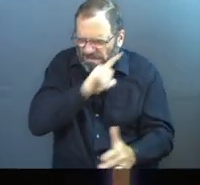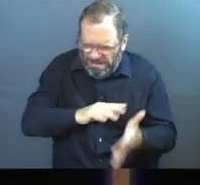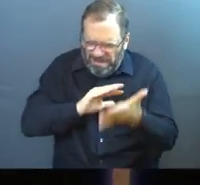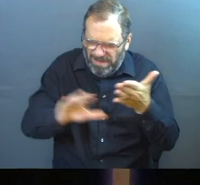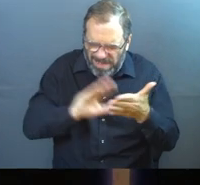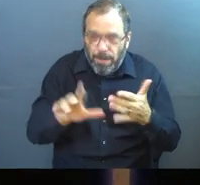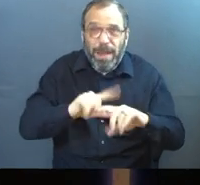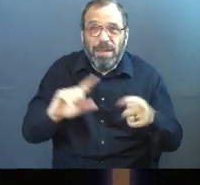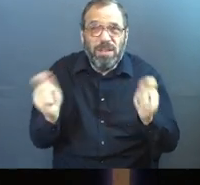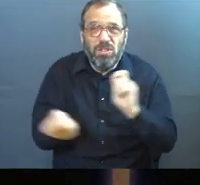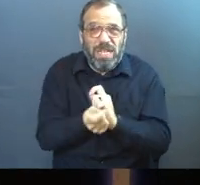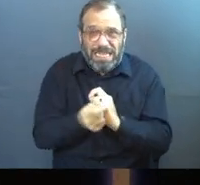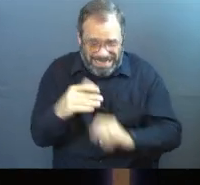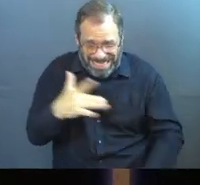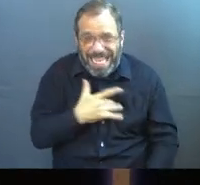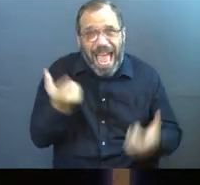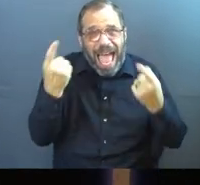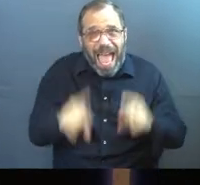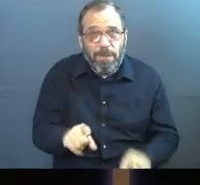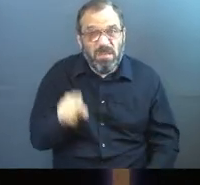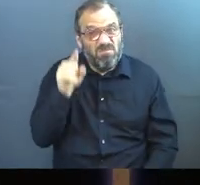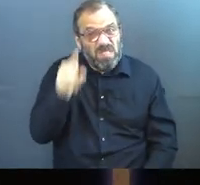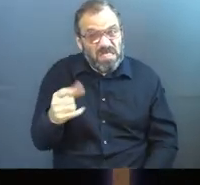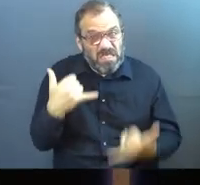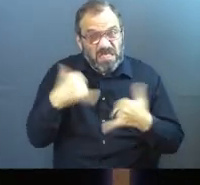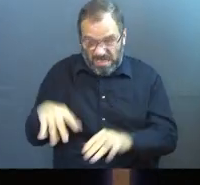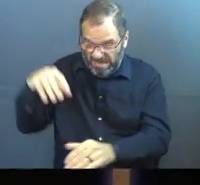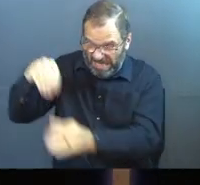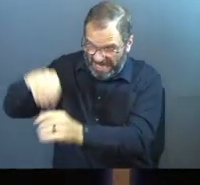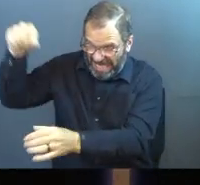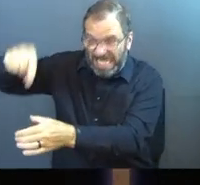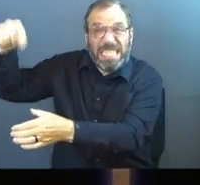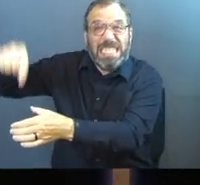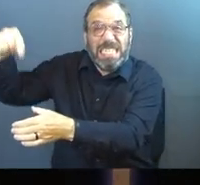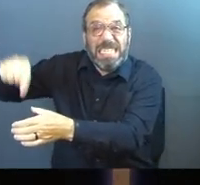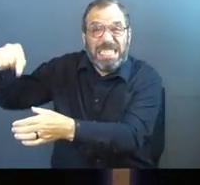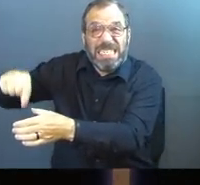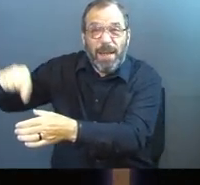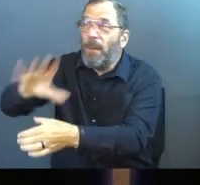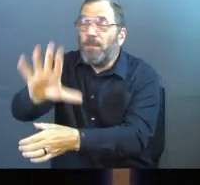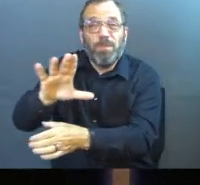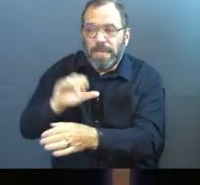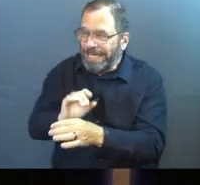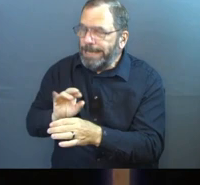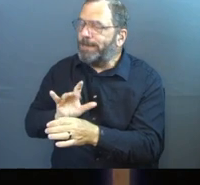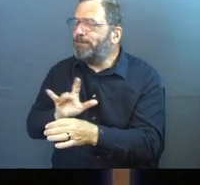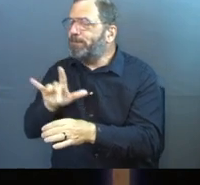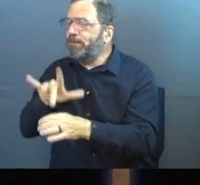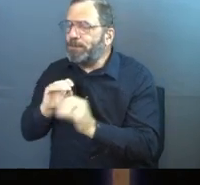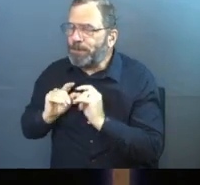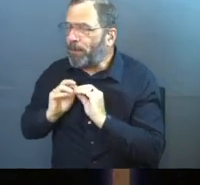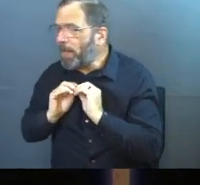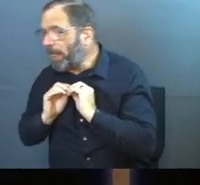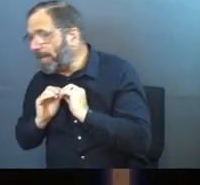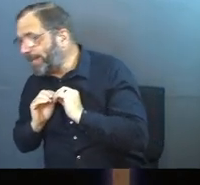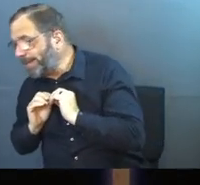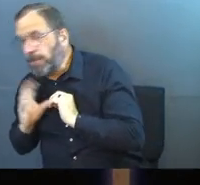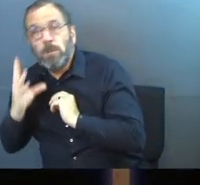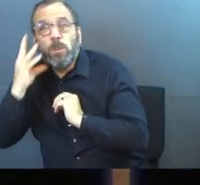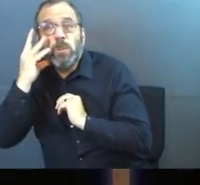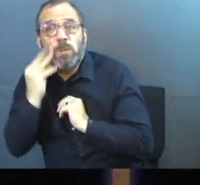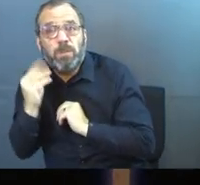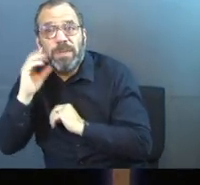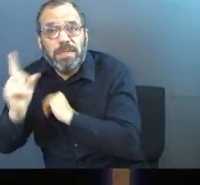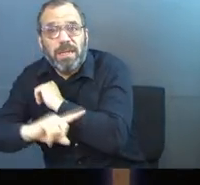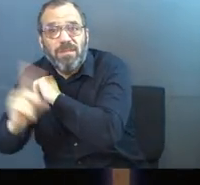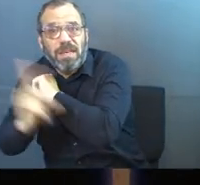But if that change has happened in you, are you still in it? Are you still, you got your fingers and stuff and then you're, you are experiencing